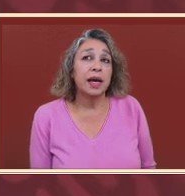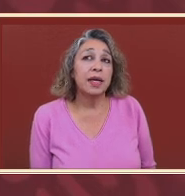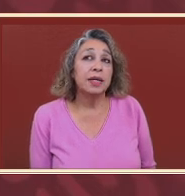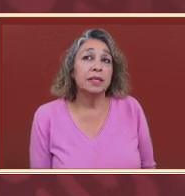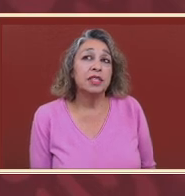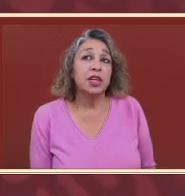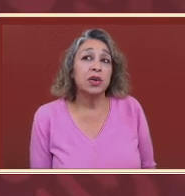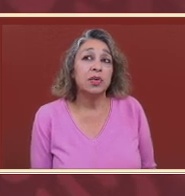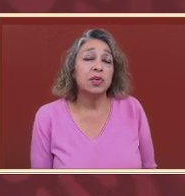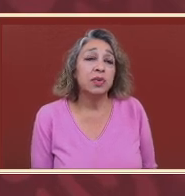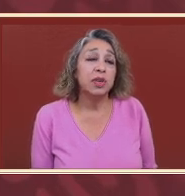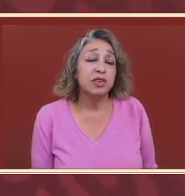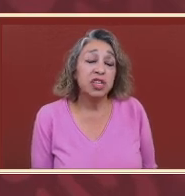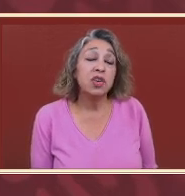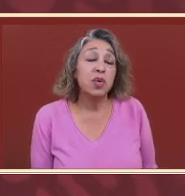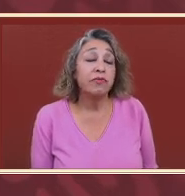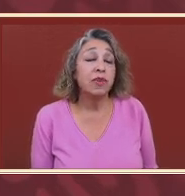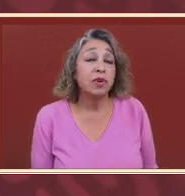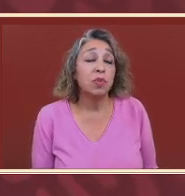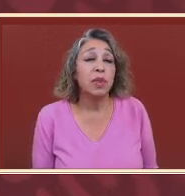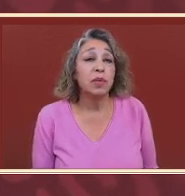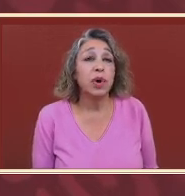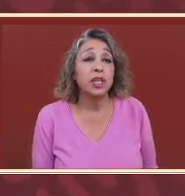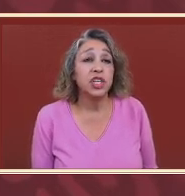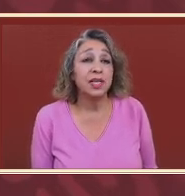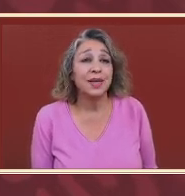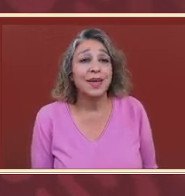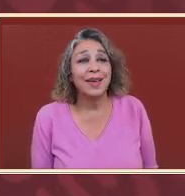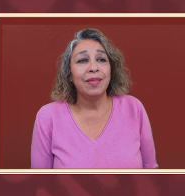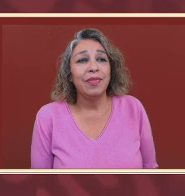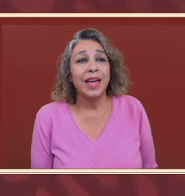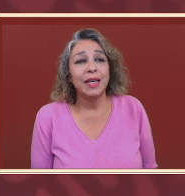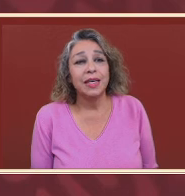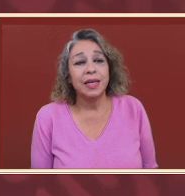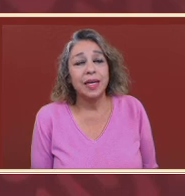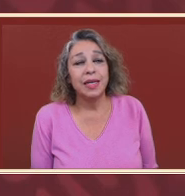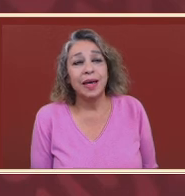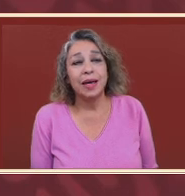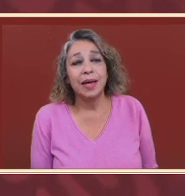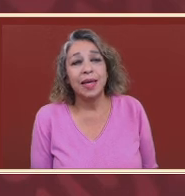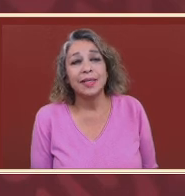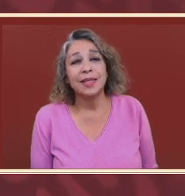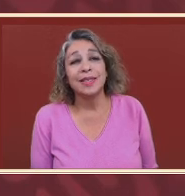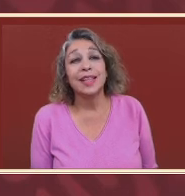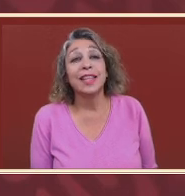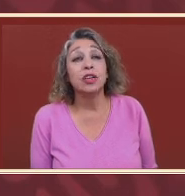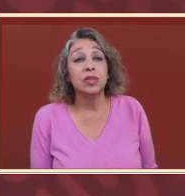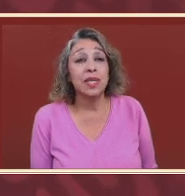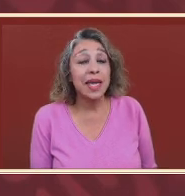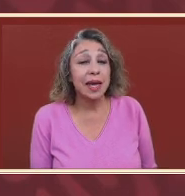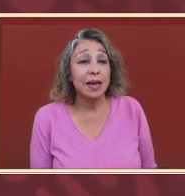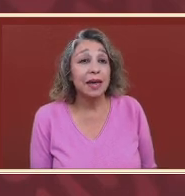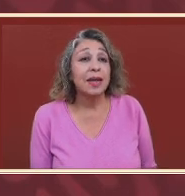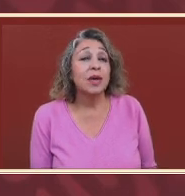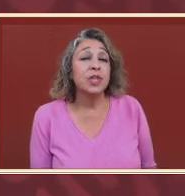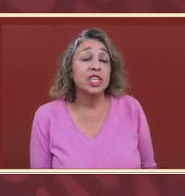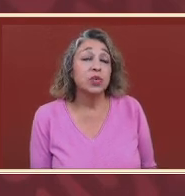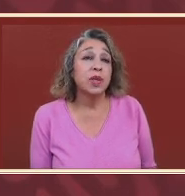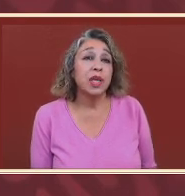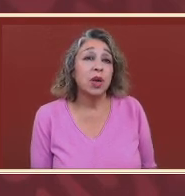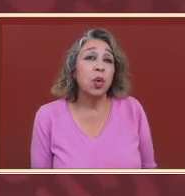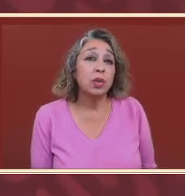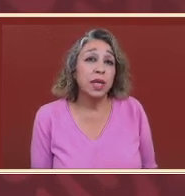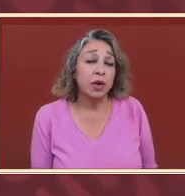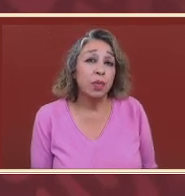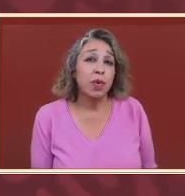Uh, so they're still going forth with a project that, uh, is at Santa Lucia, which